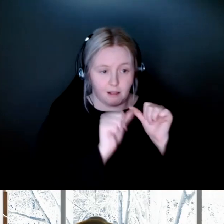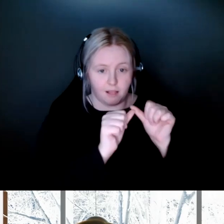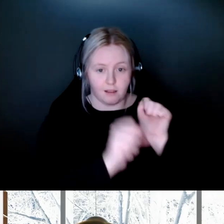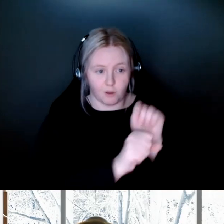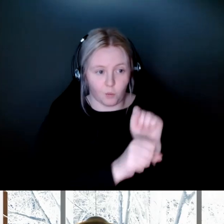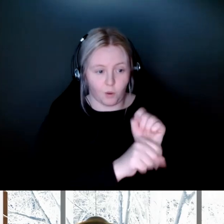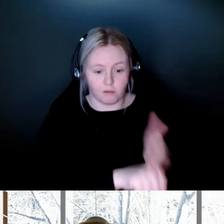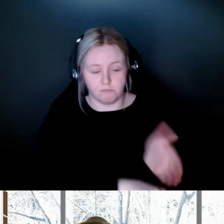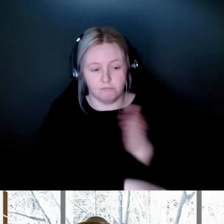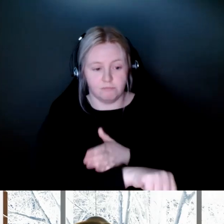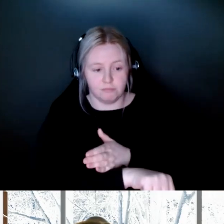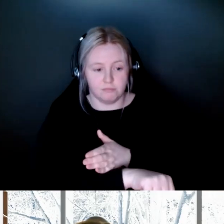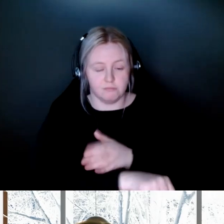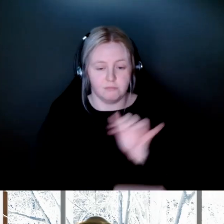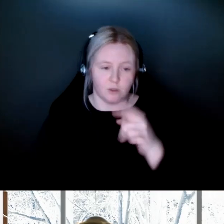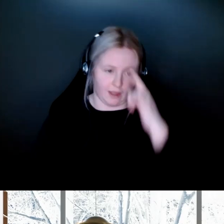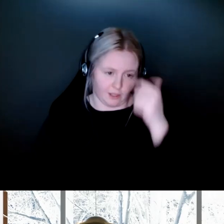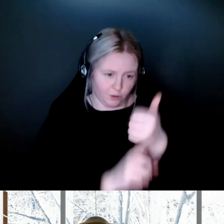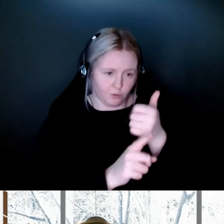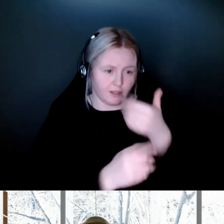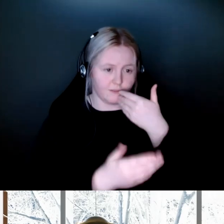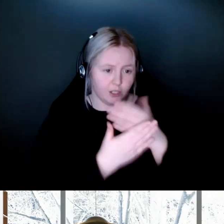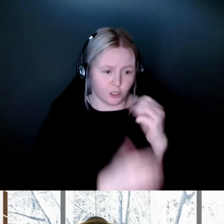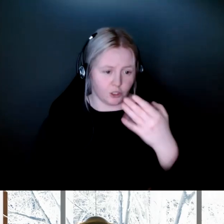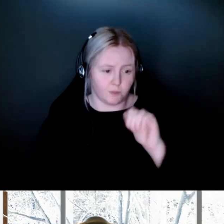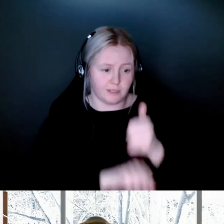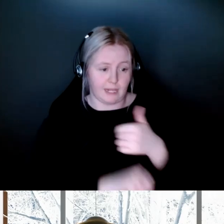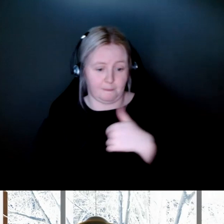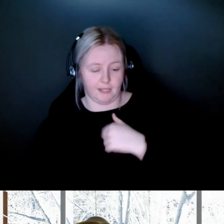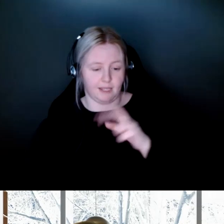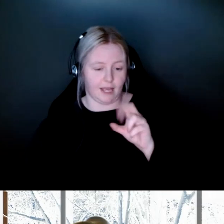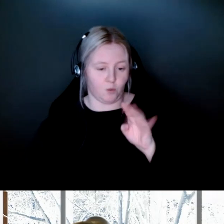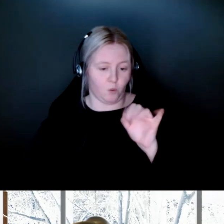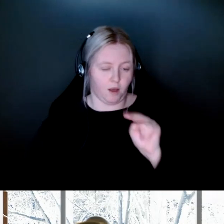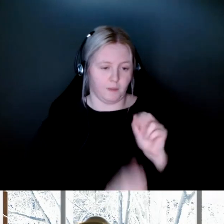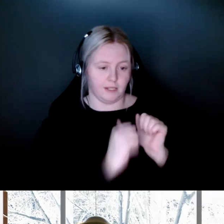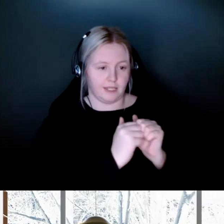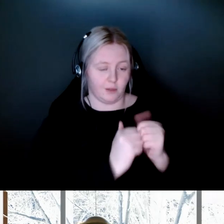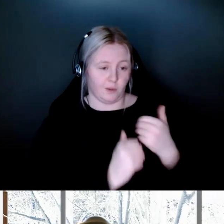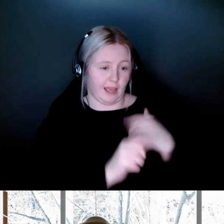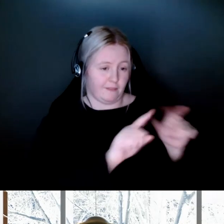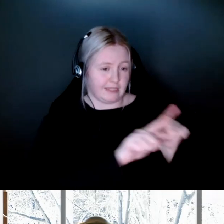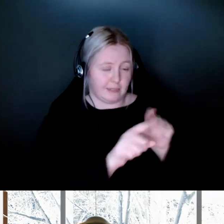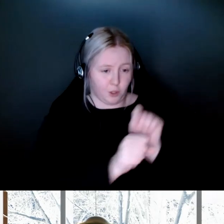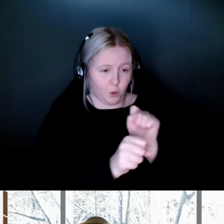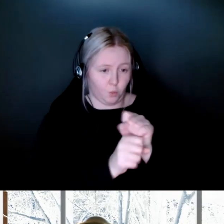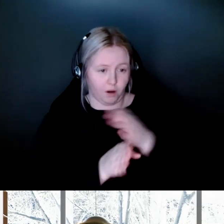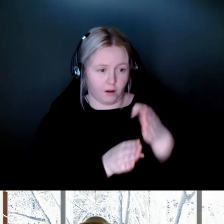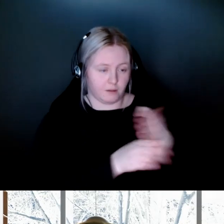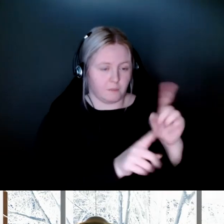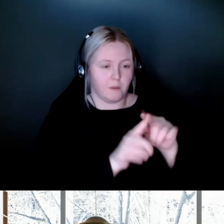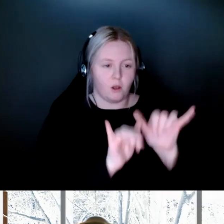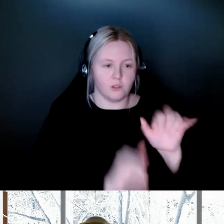I think you did a really great job in setting me and Robin up together because we have very similar career paths, but we also have the same eye condition.